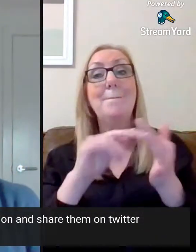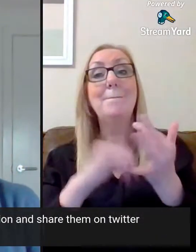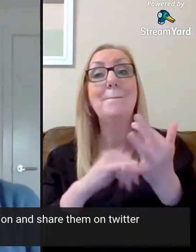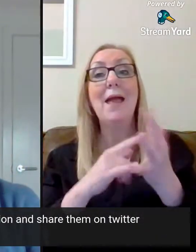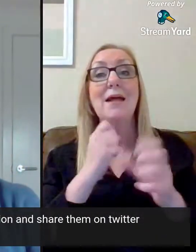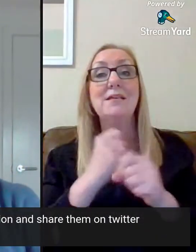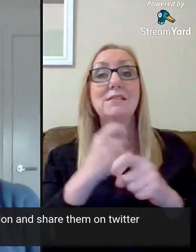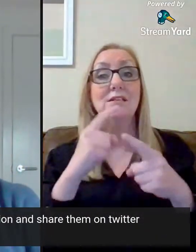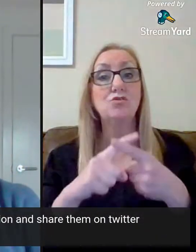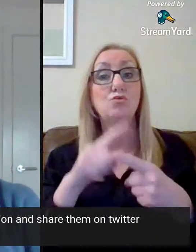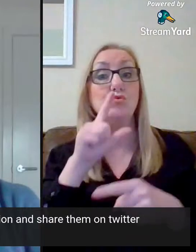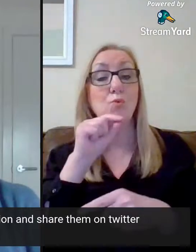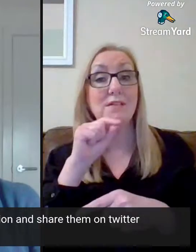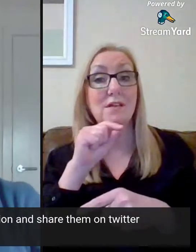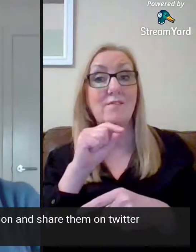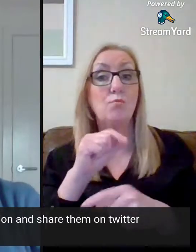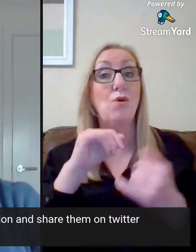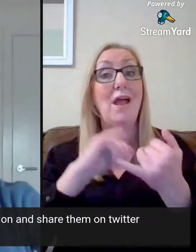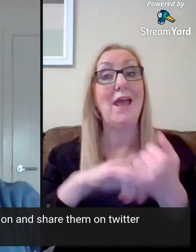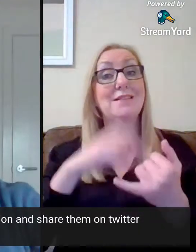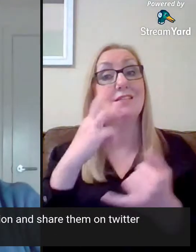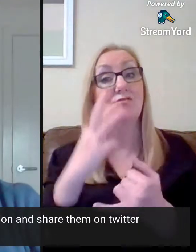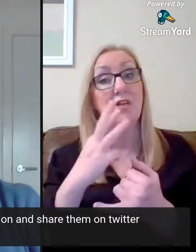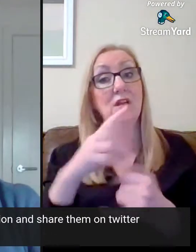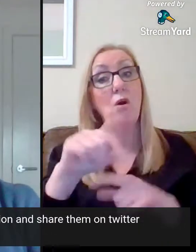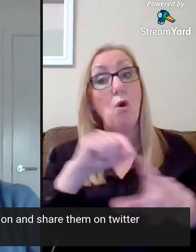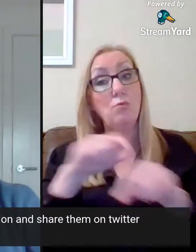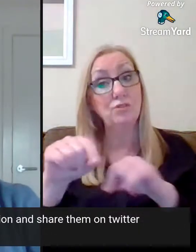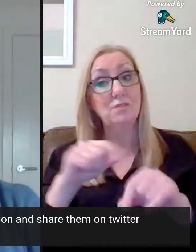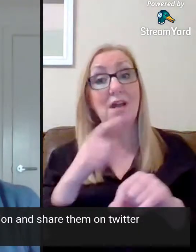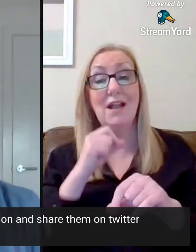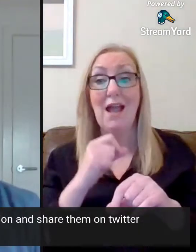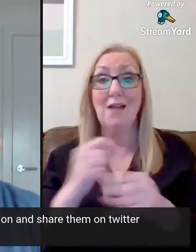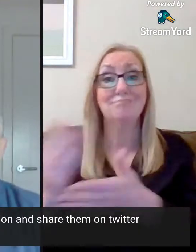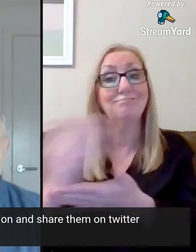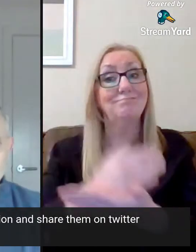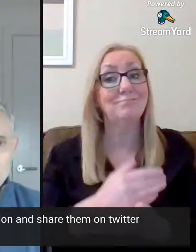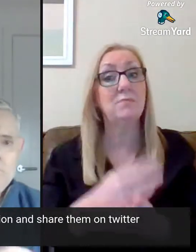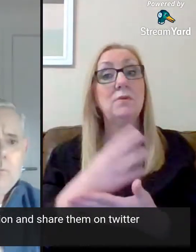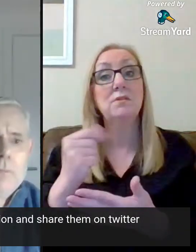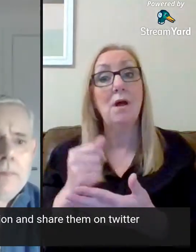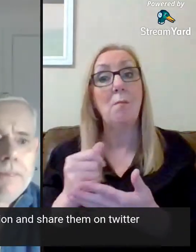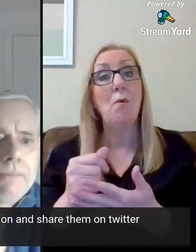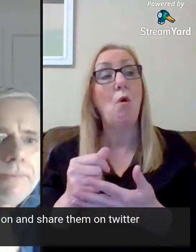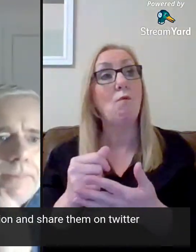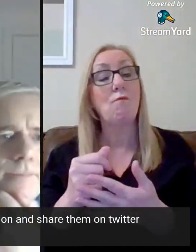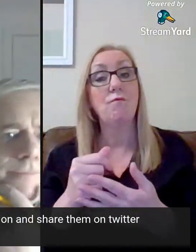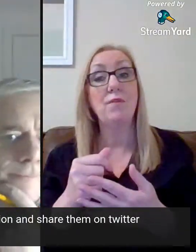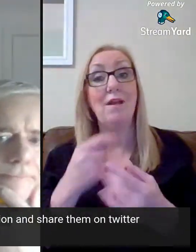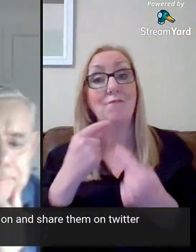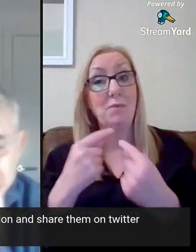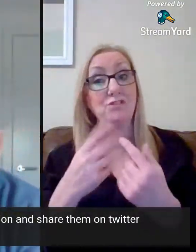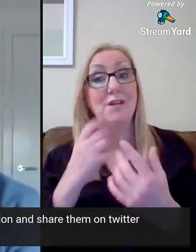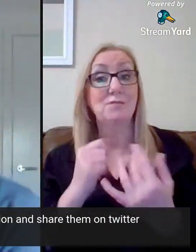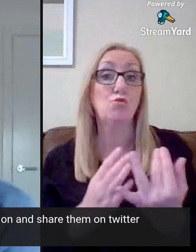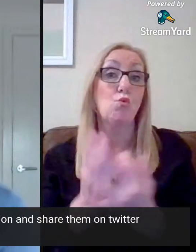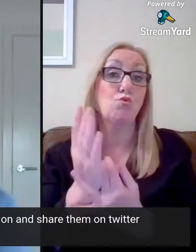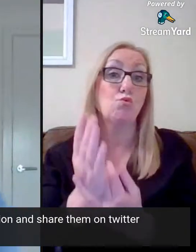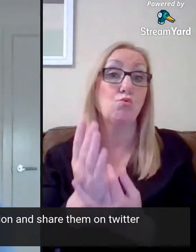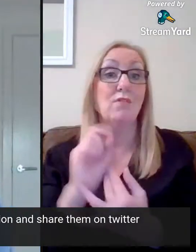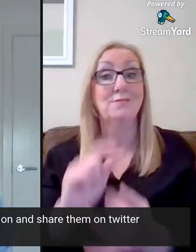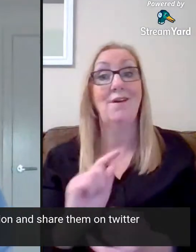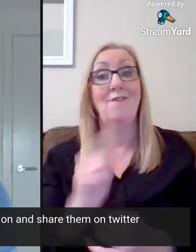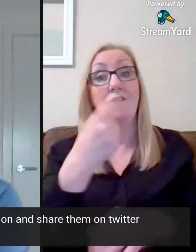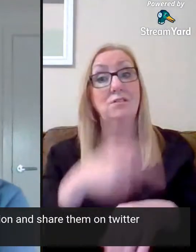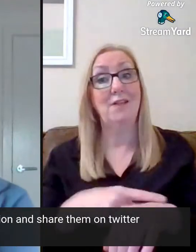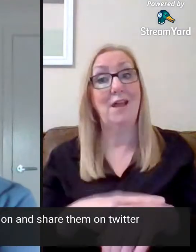the hashtag S3 options, then we can start to collect some of those images as we go through. This is our very, very first time